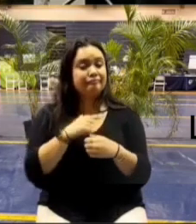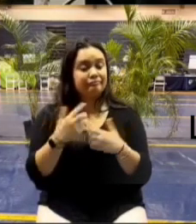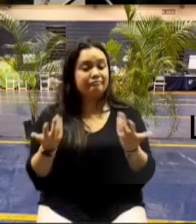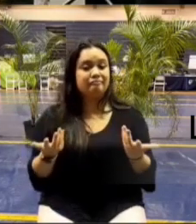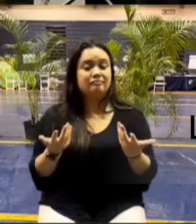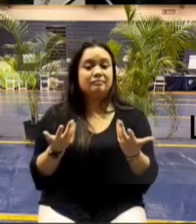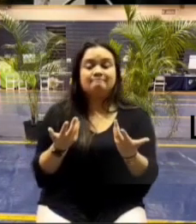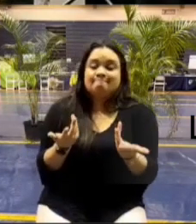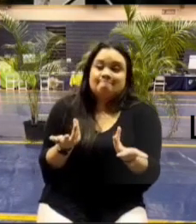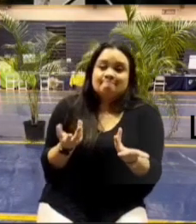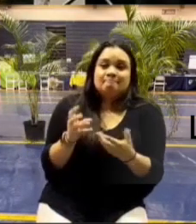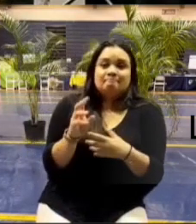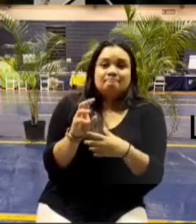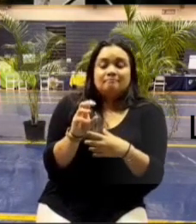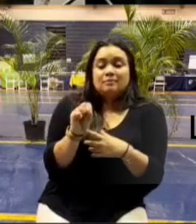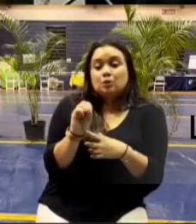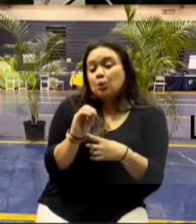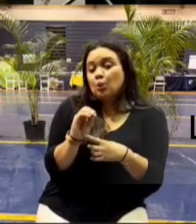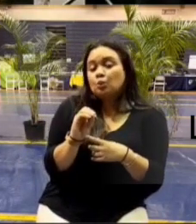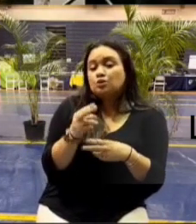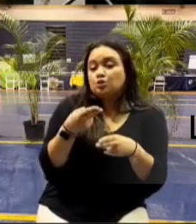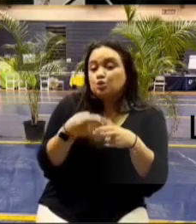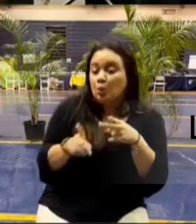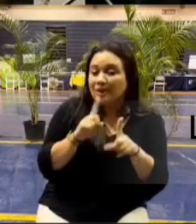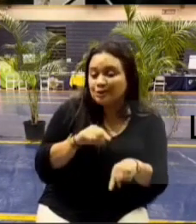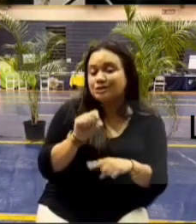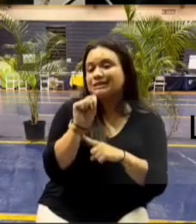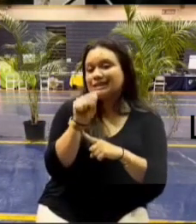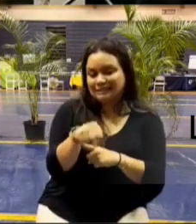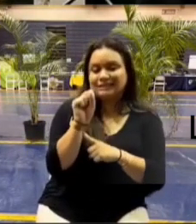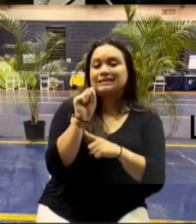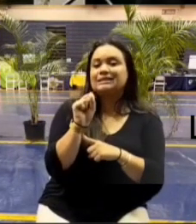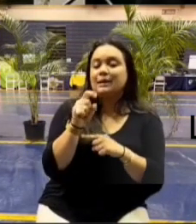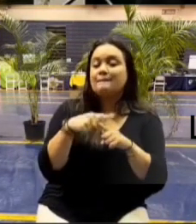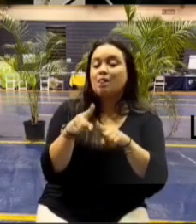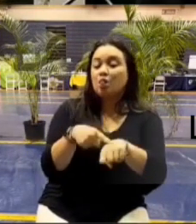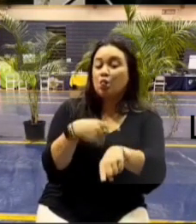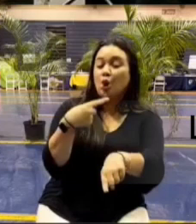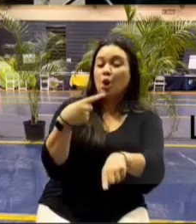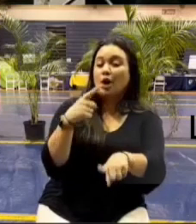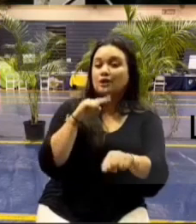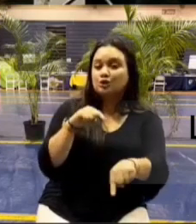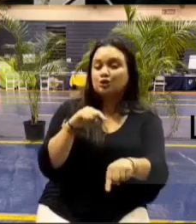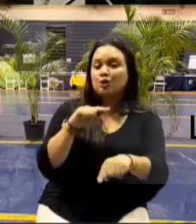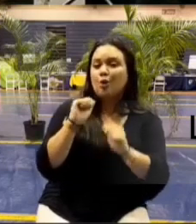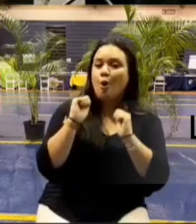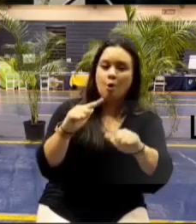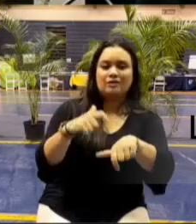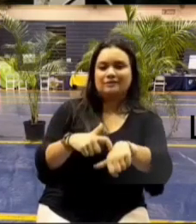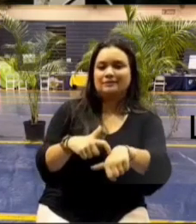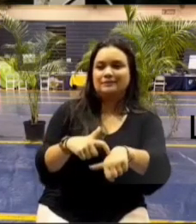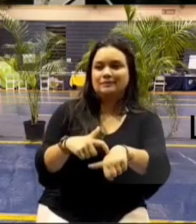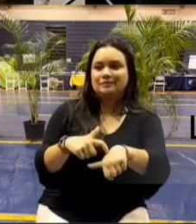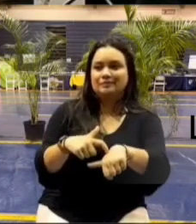so um the short answer is yes but the long answer is all the time